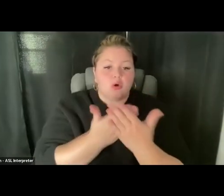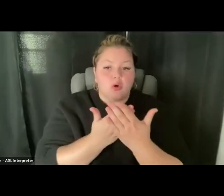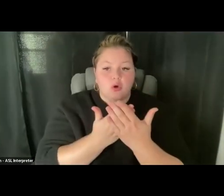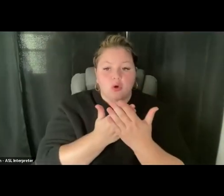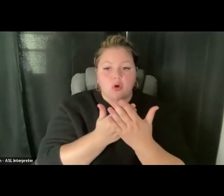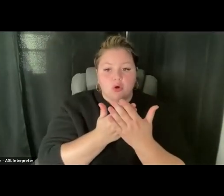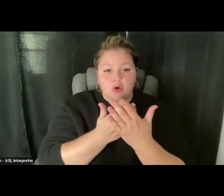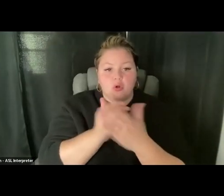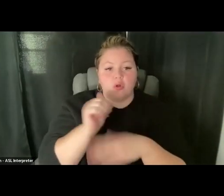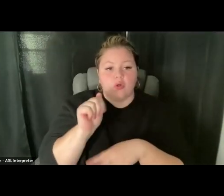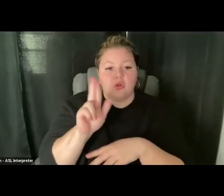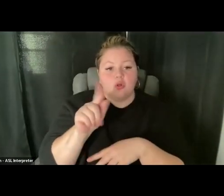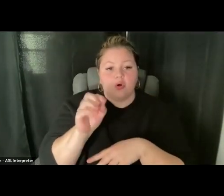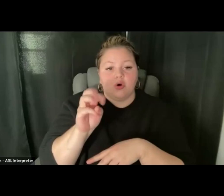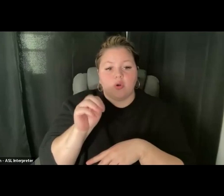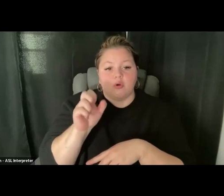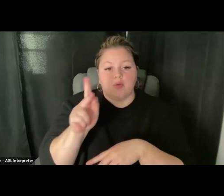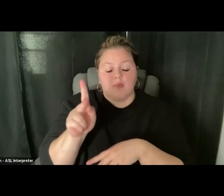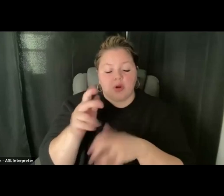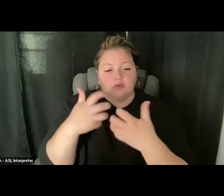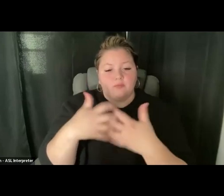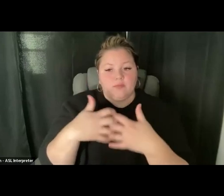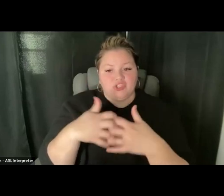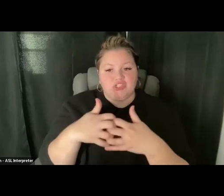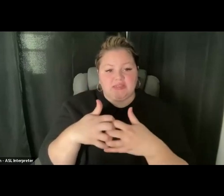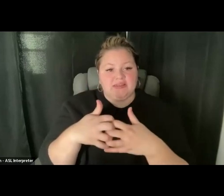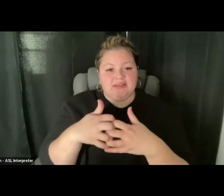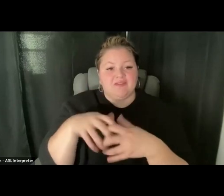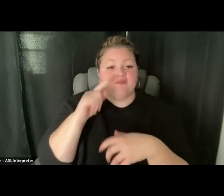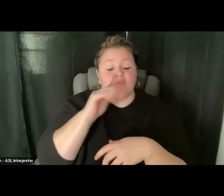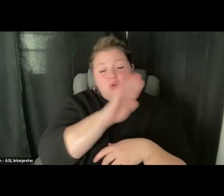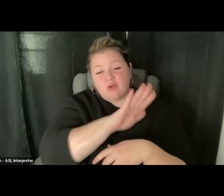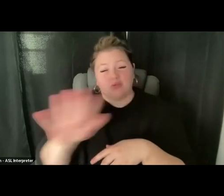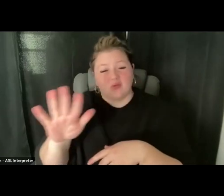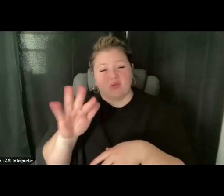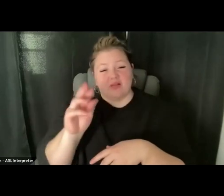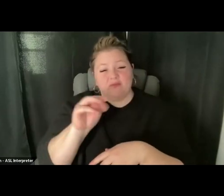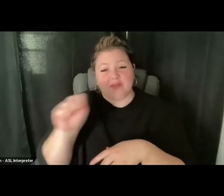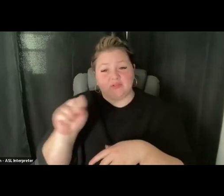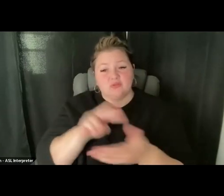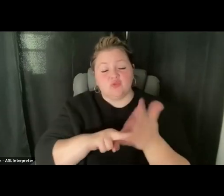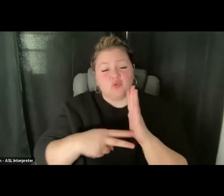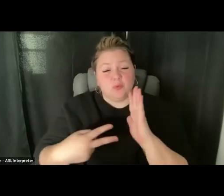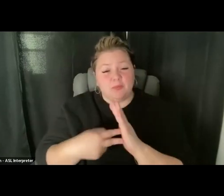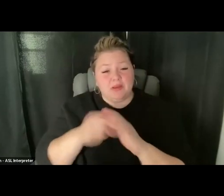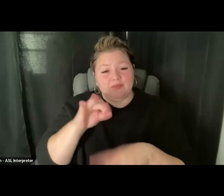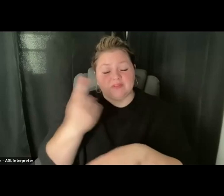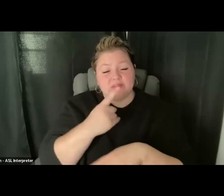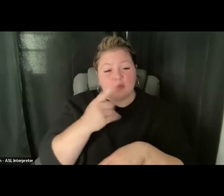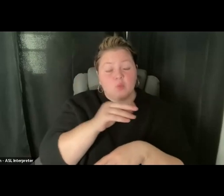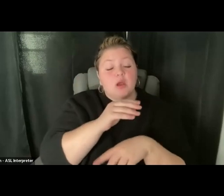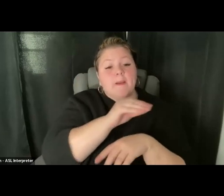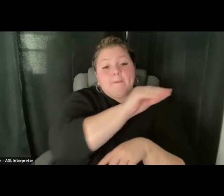used across Massachusetts, so there was a standard. So if a voter move from Worcester to Pittsfield,